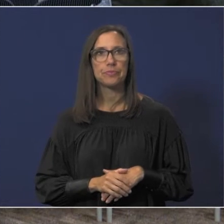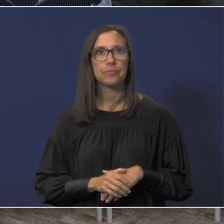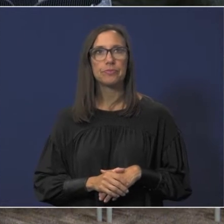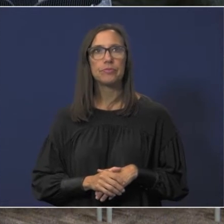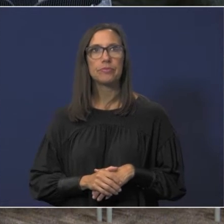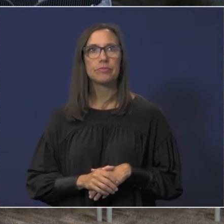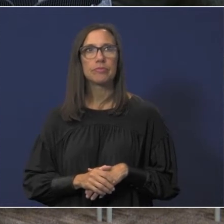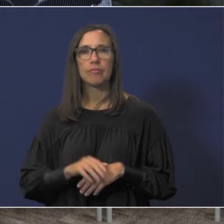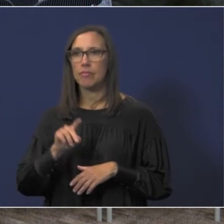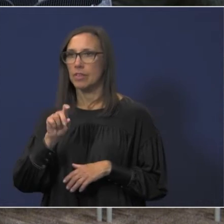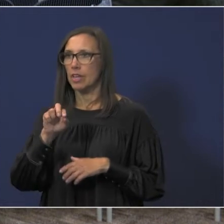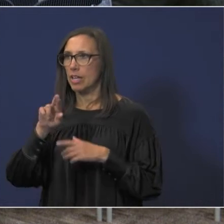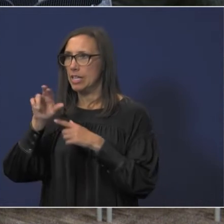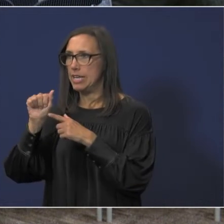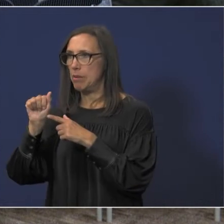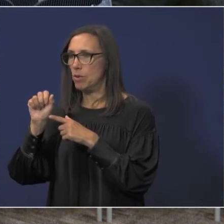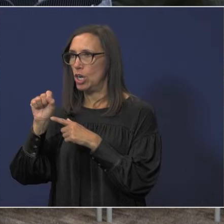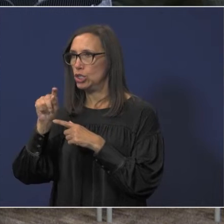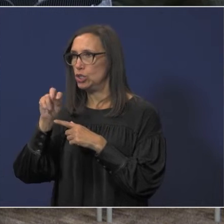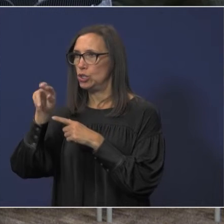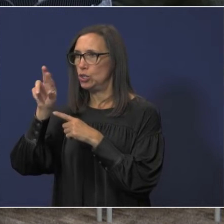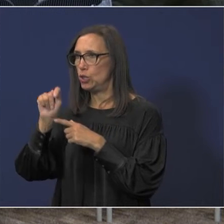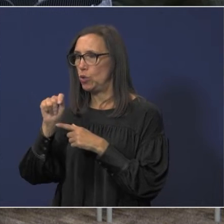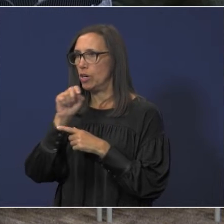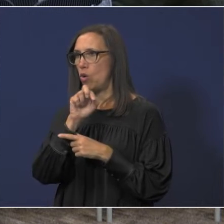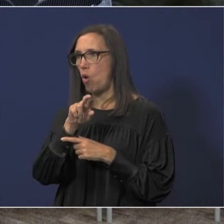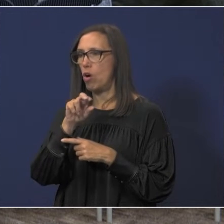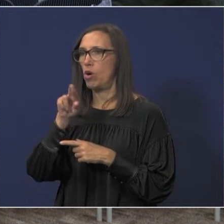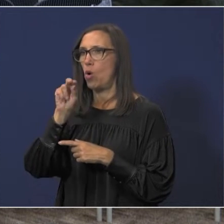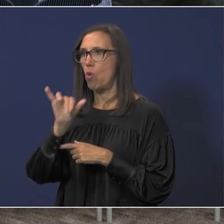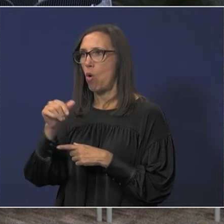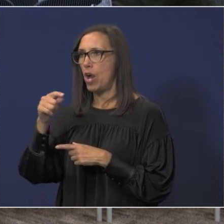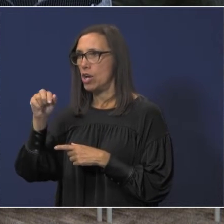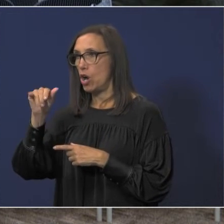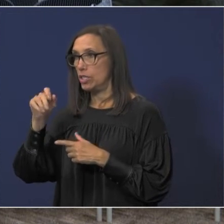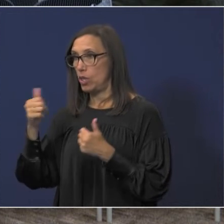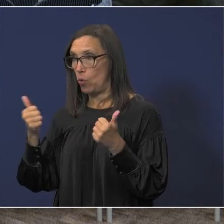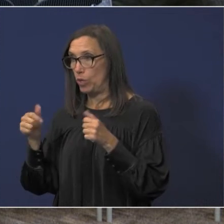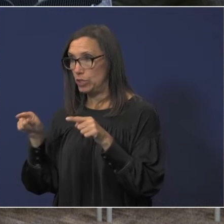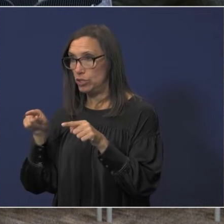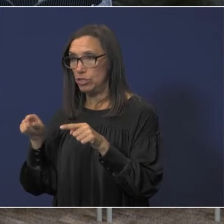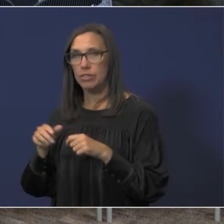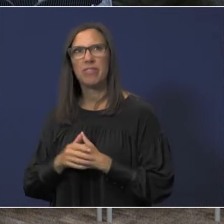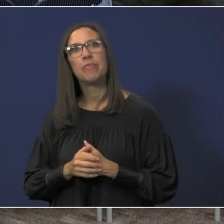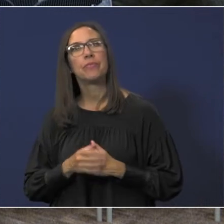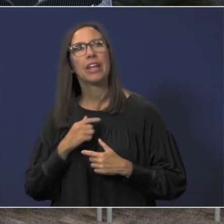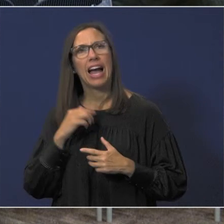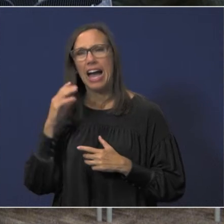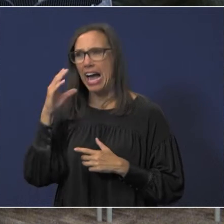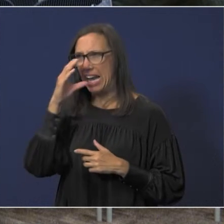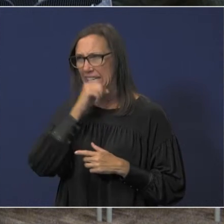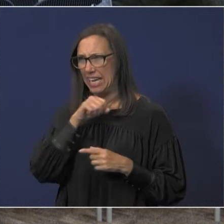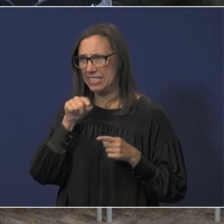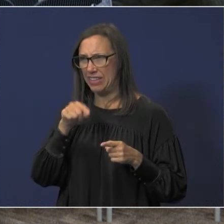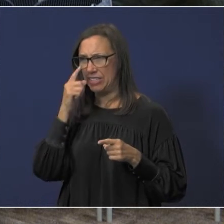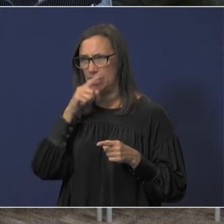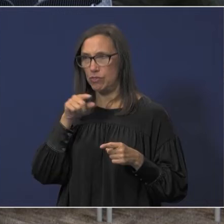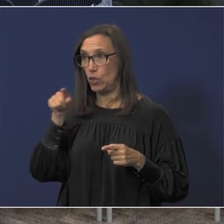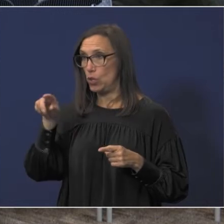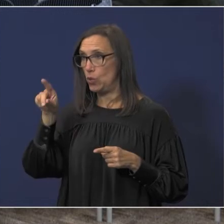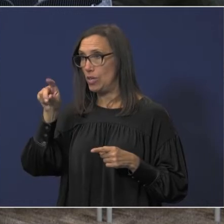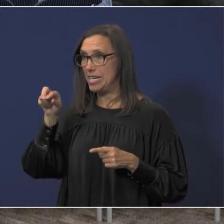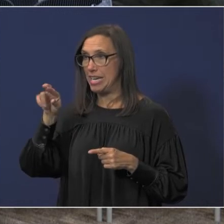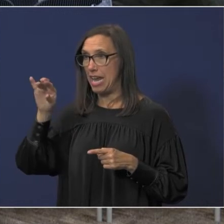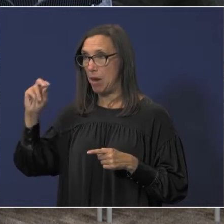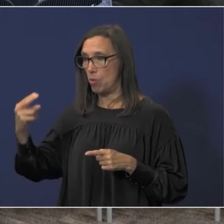be deborah stewart or roy garcia whichever one wants to answer i guess depending on your question and i guess this would be for for you deborah